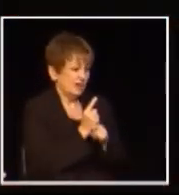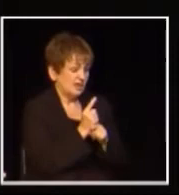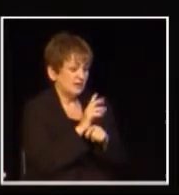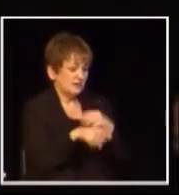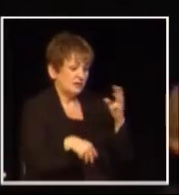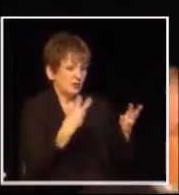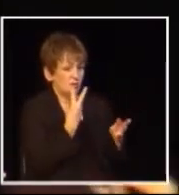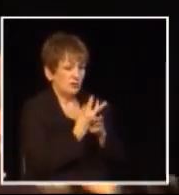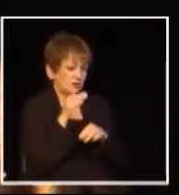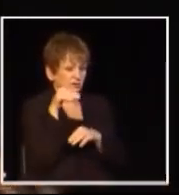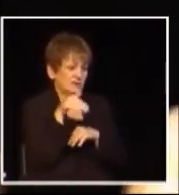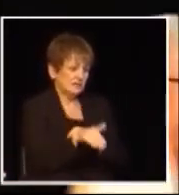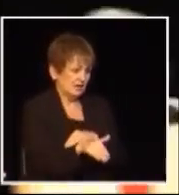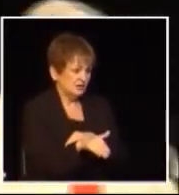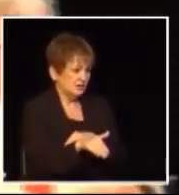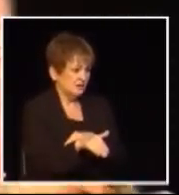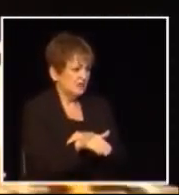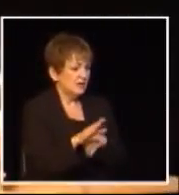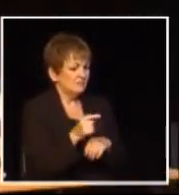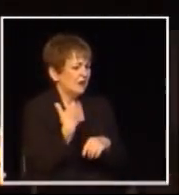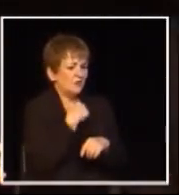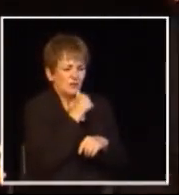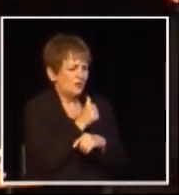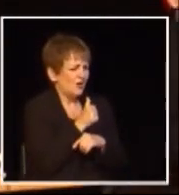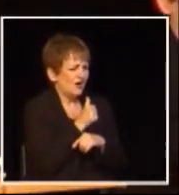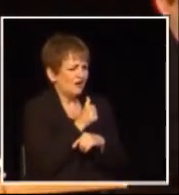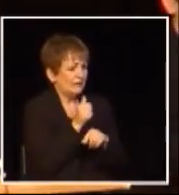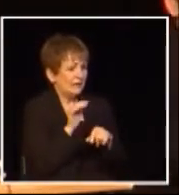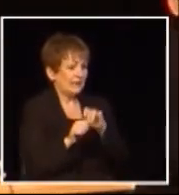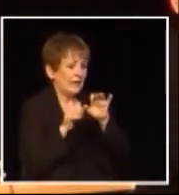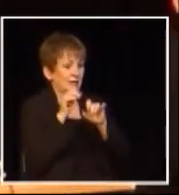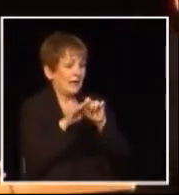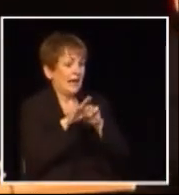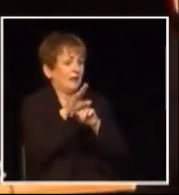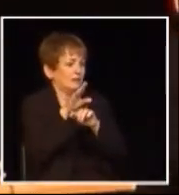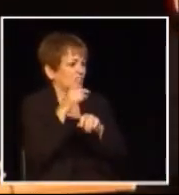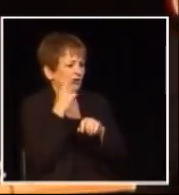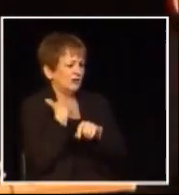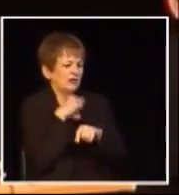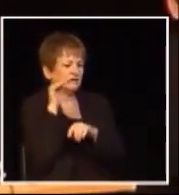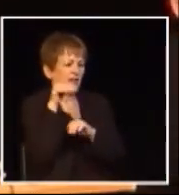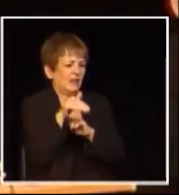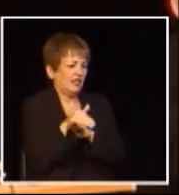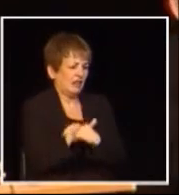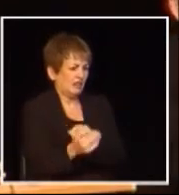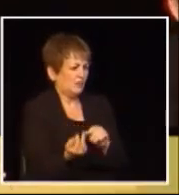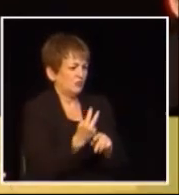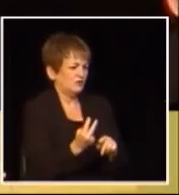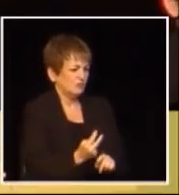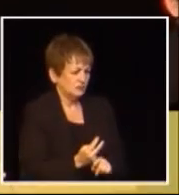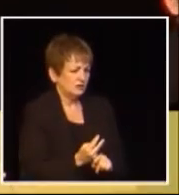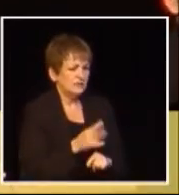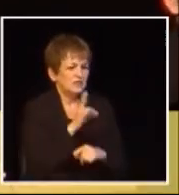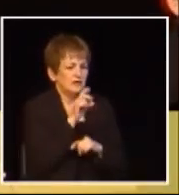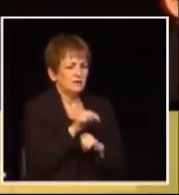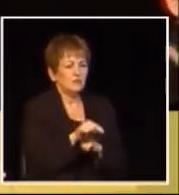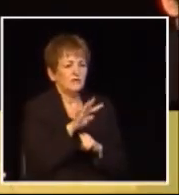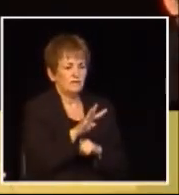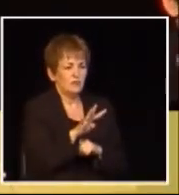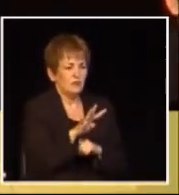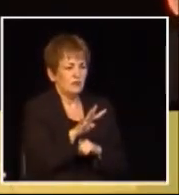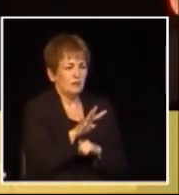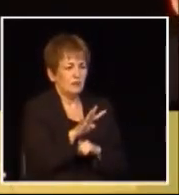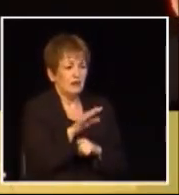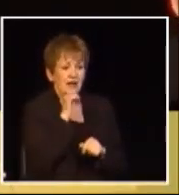well she's right we're in a world recession and rather than climbing out of it like the rest of the world we're climbing back in so at 7.4